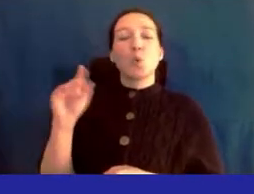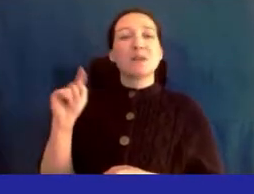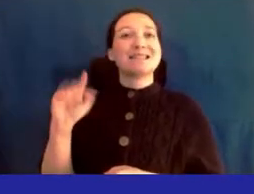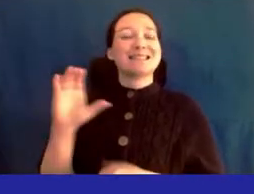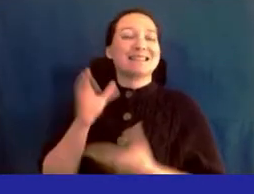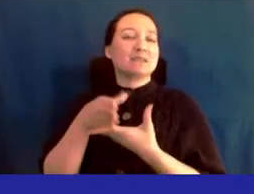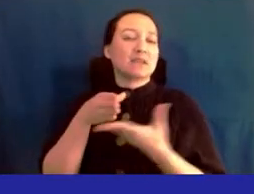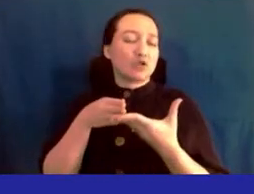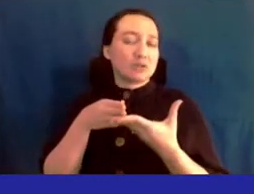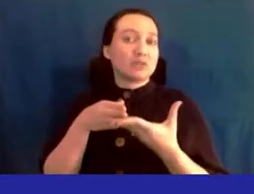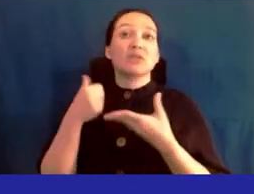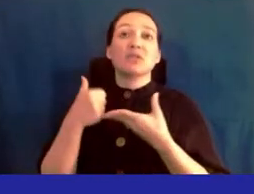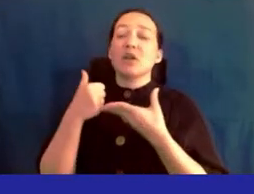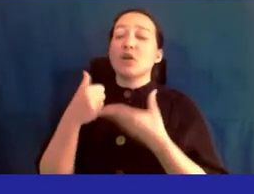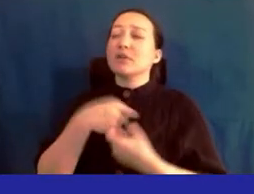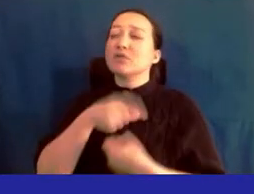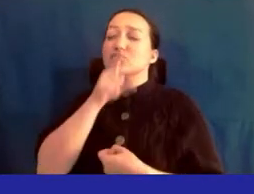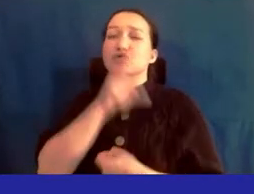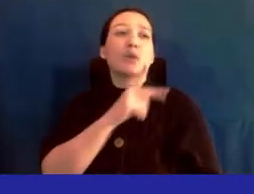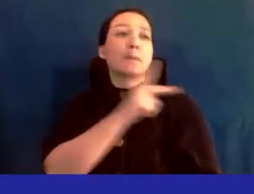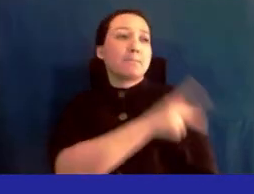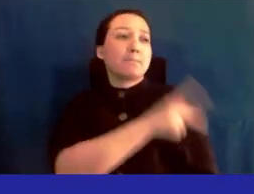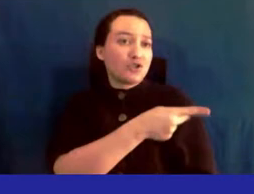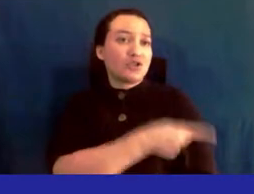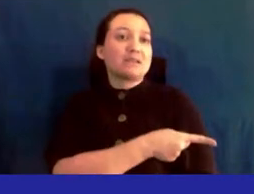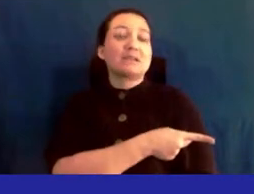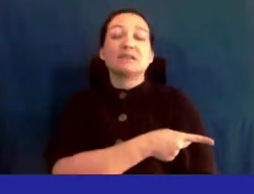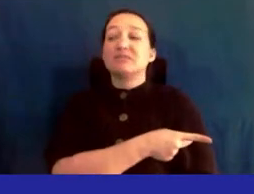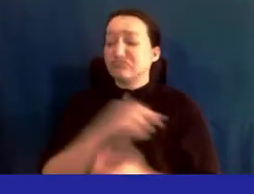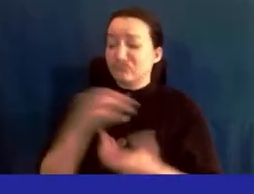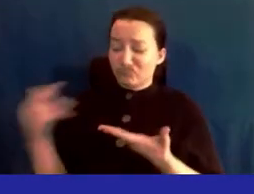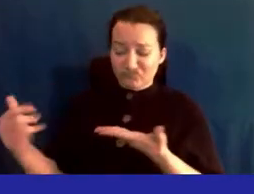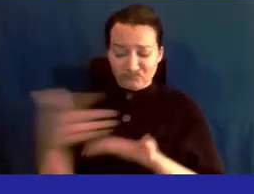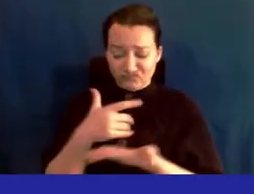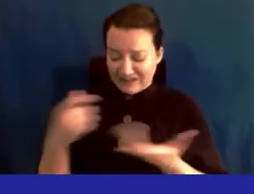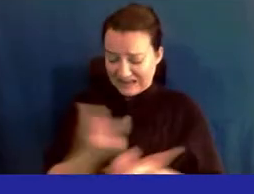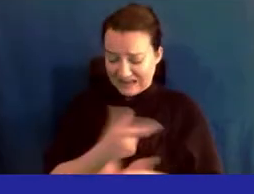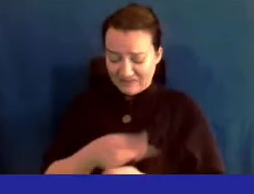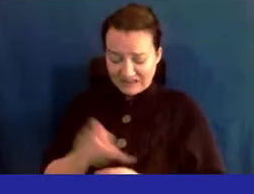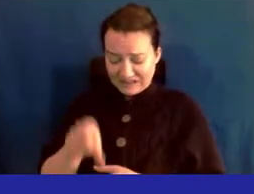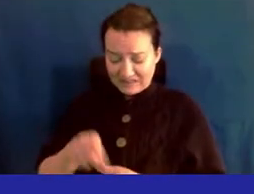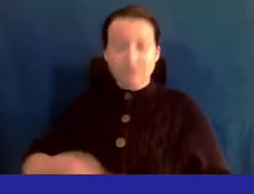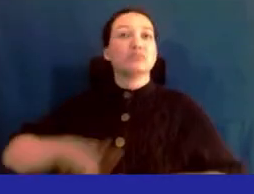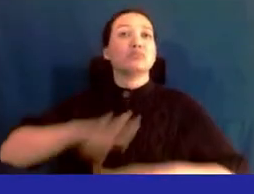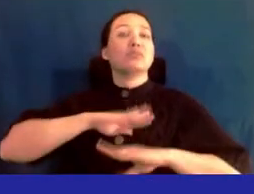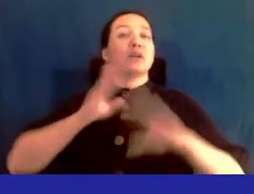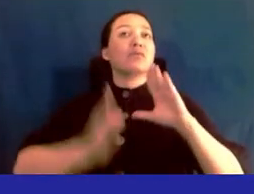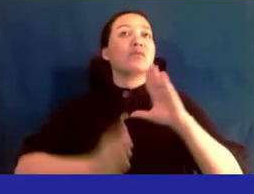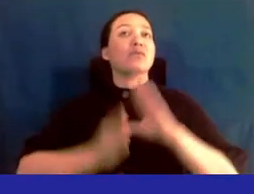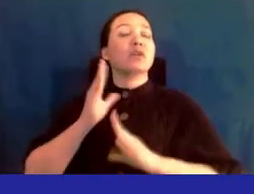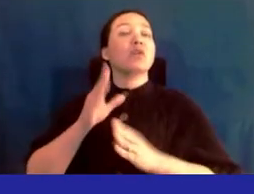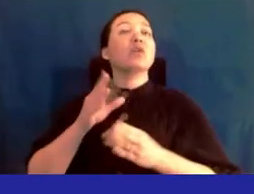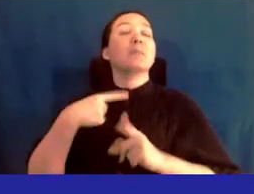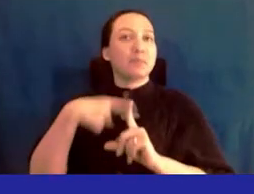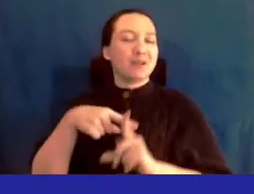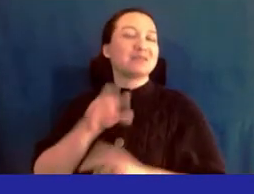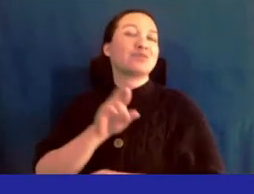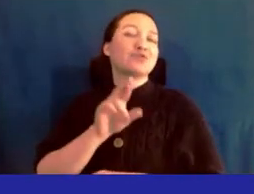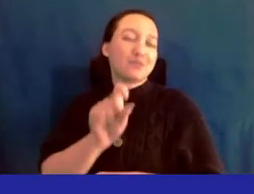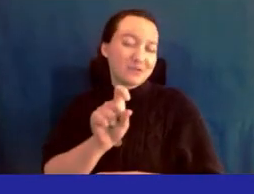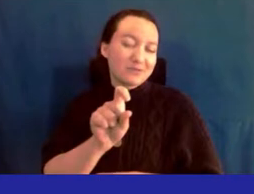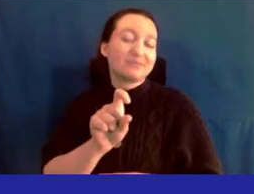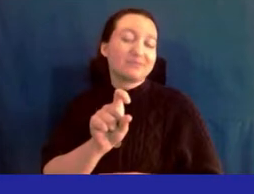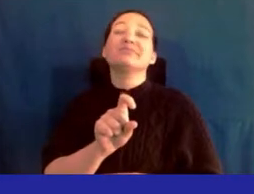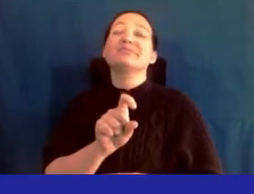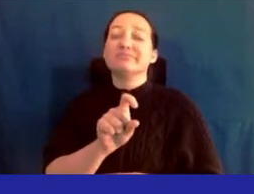section to help ensure patients leave with everything they need in addition to their prescription in addition